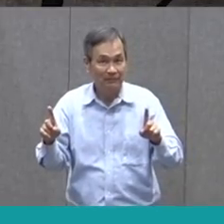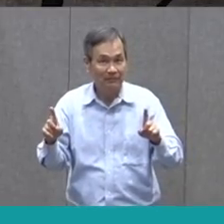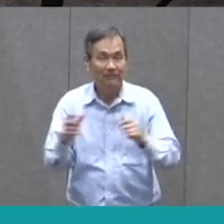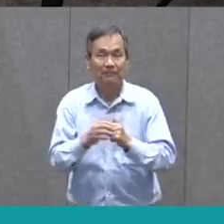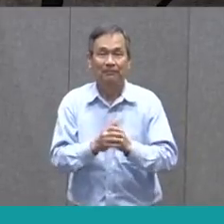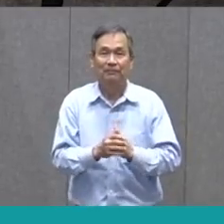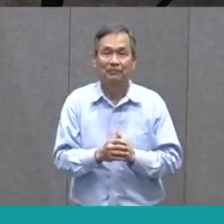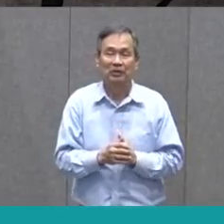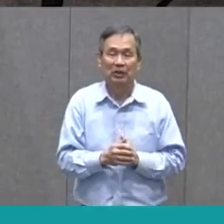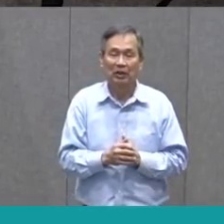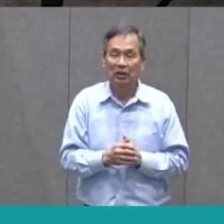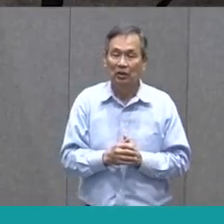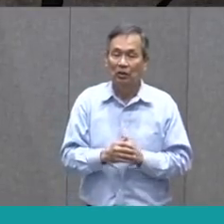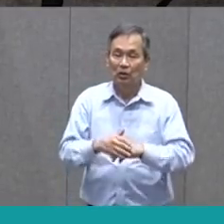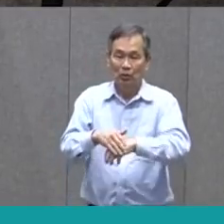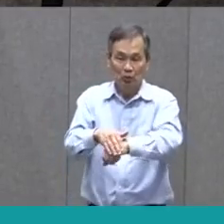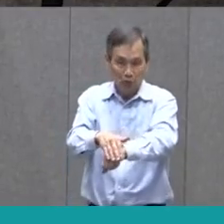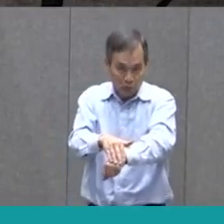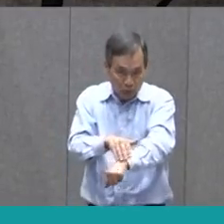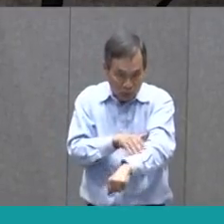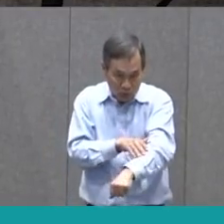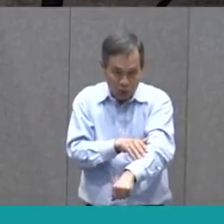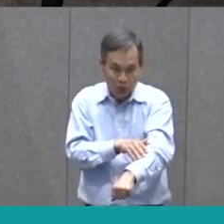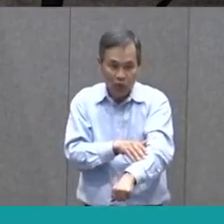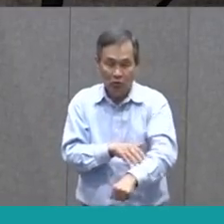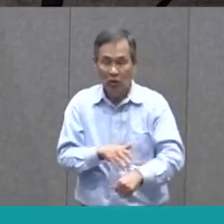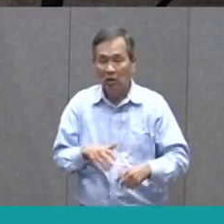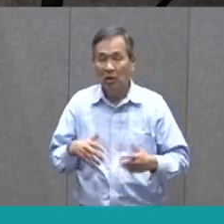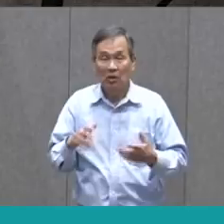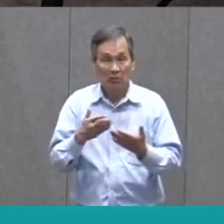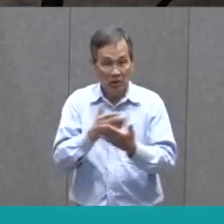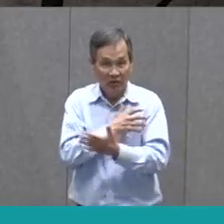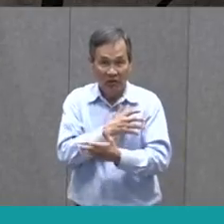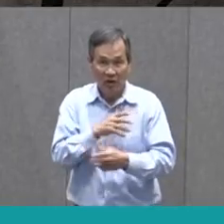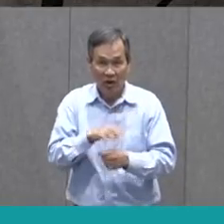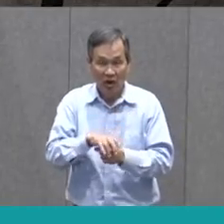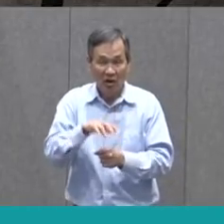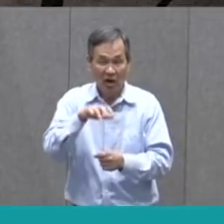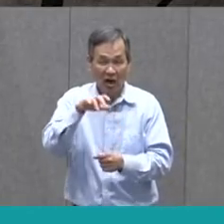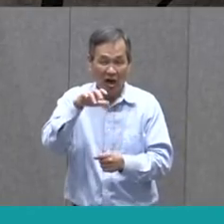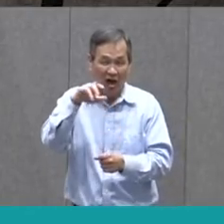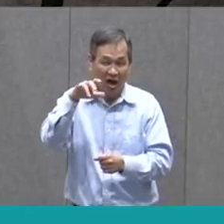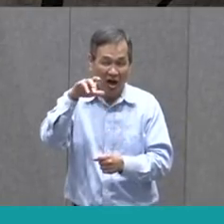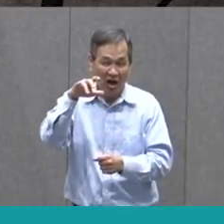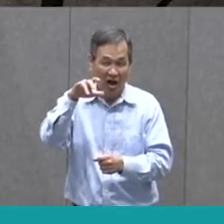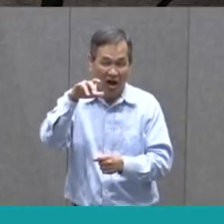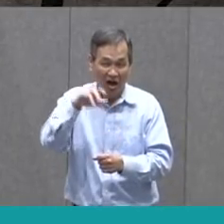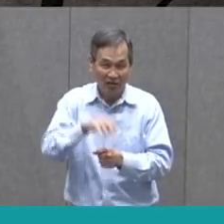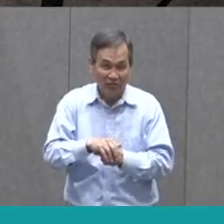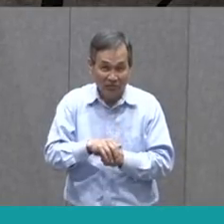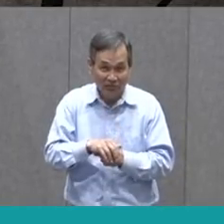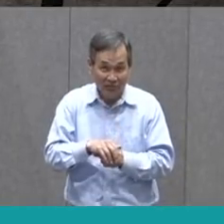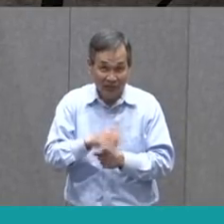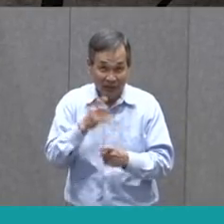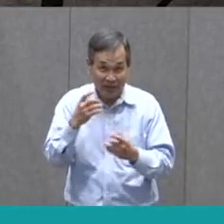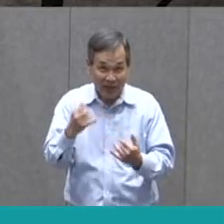Bit by bit, the mad gets pushed out of her head.